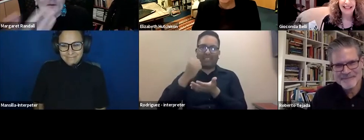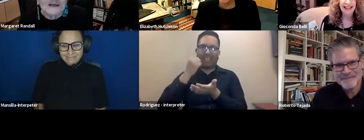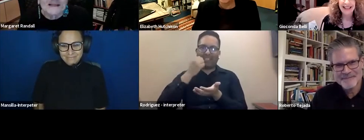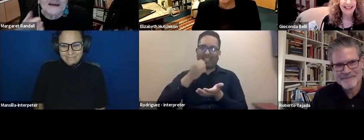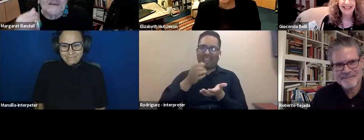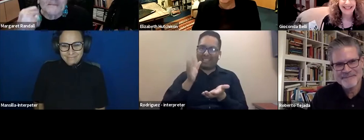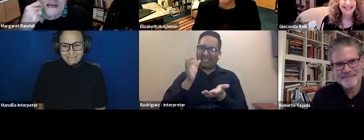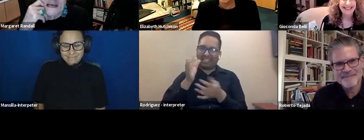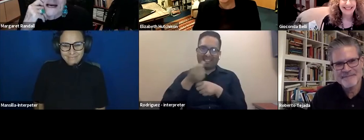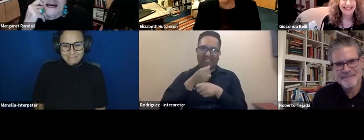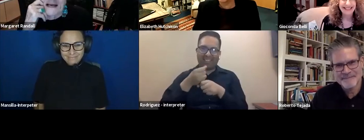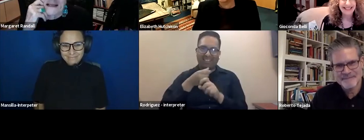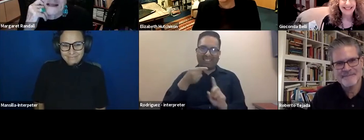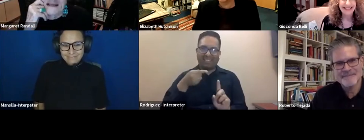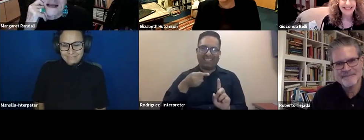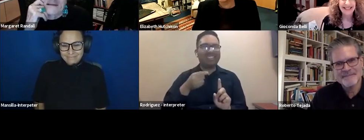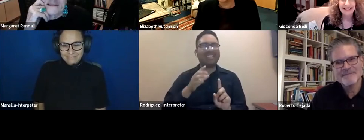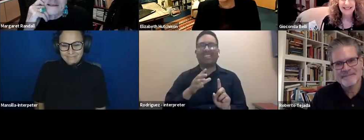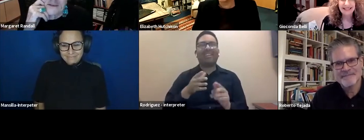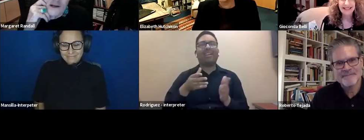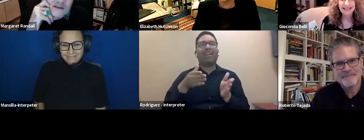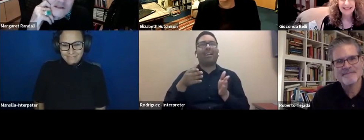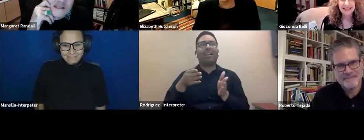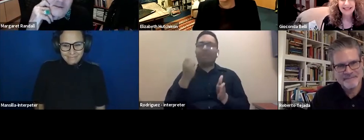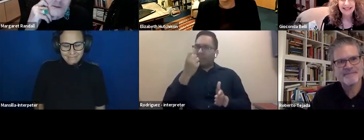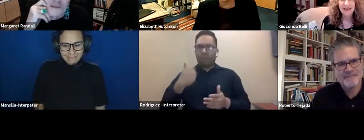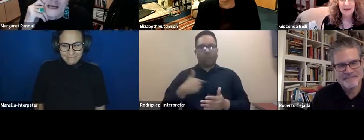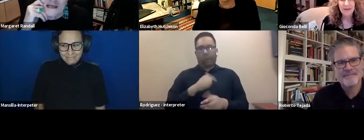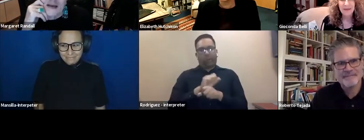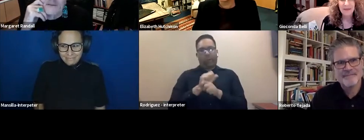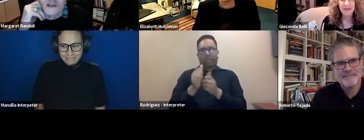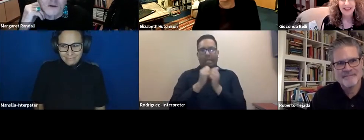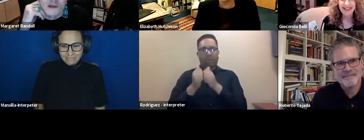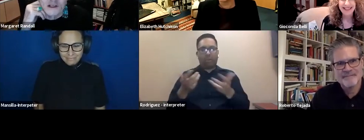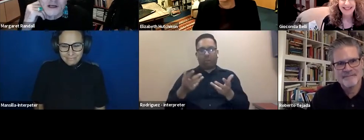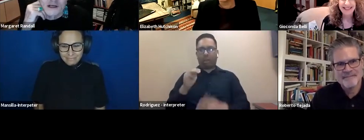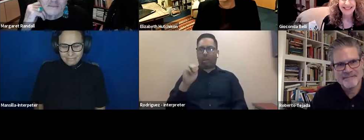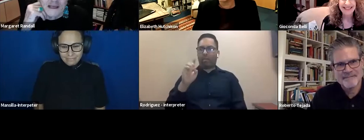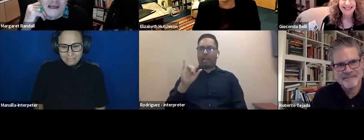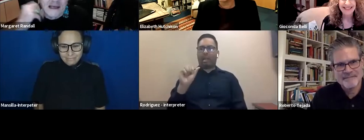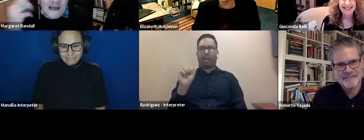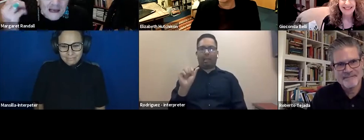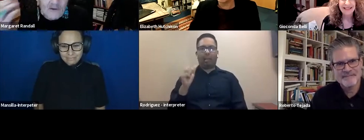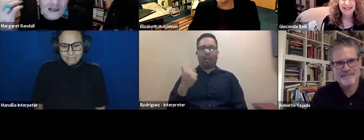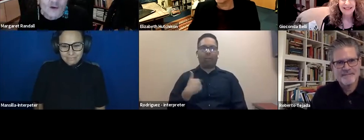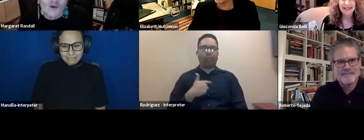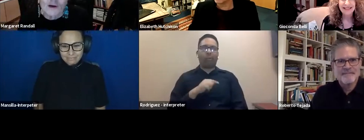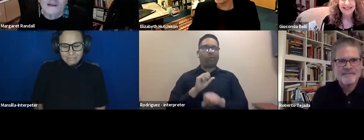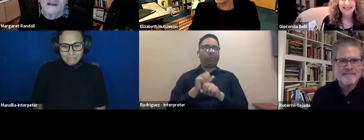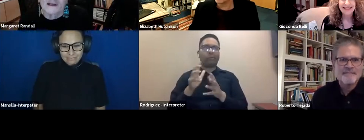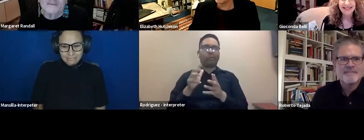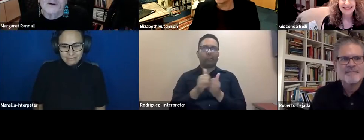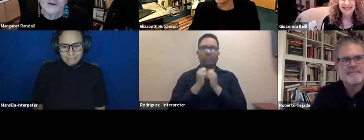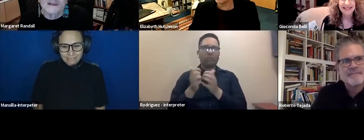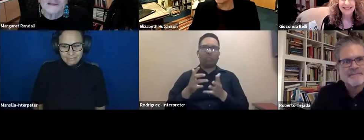Well, we worked together in media. And I think that that was very interesting for me. It gave me so much. It really taught